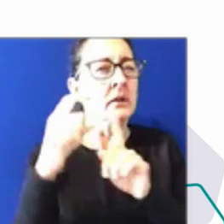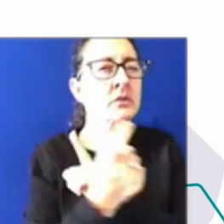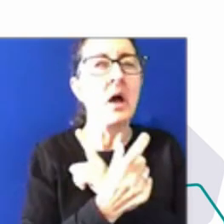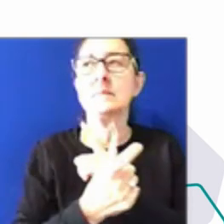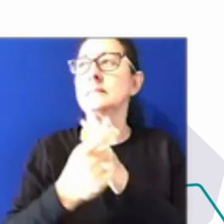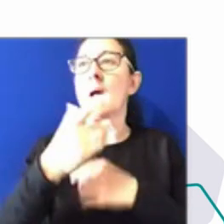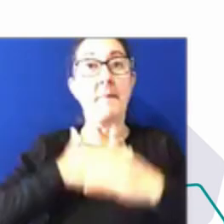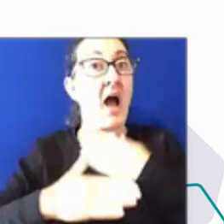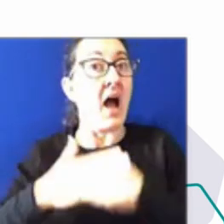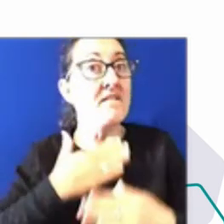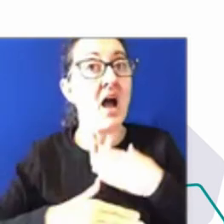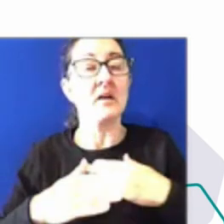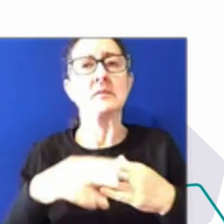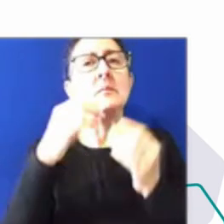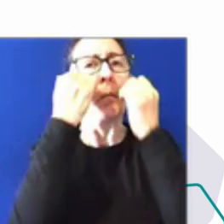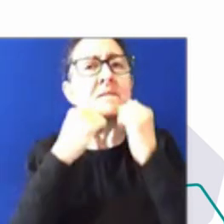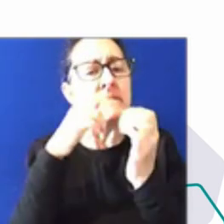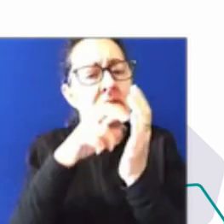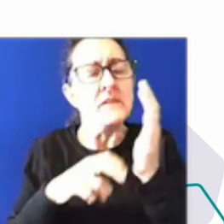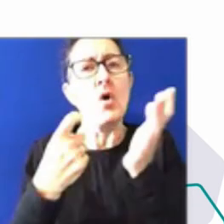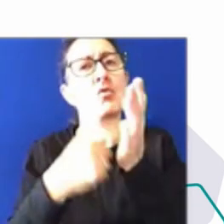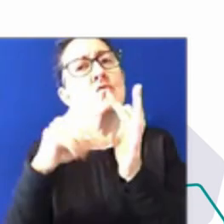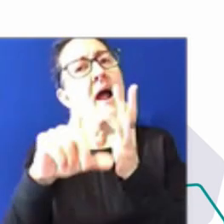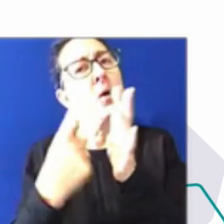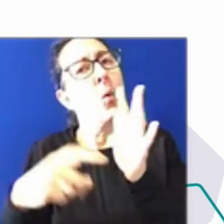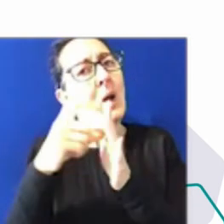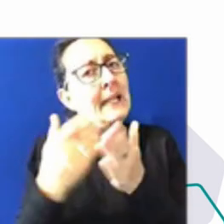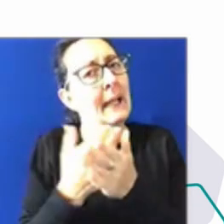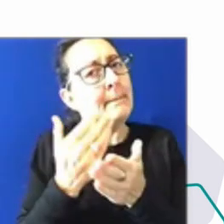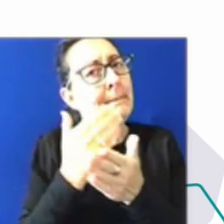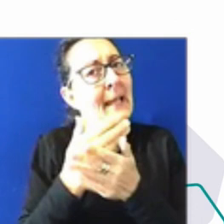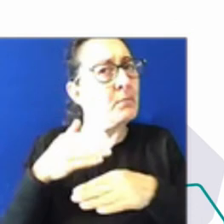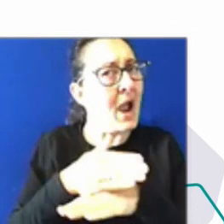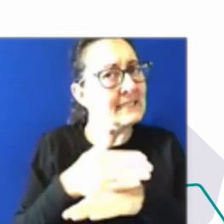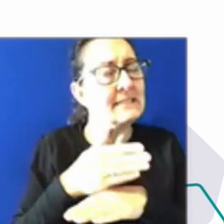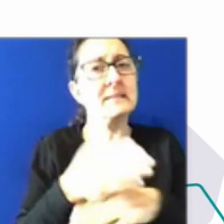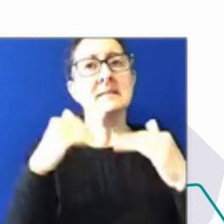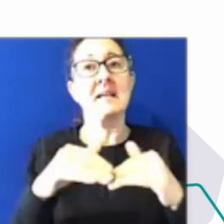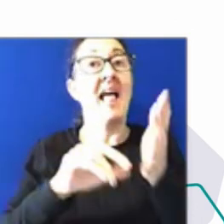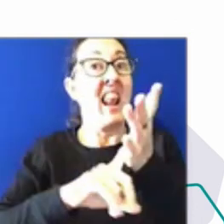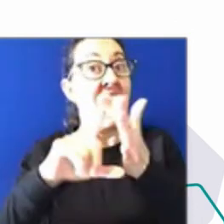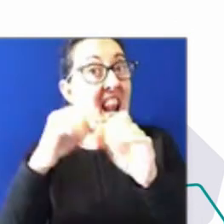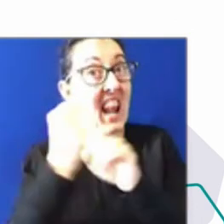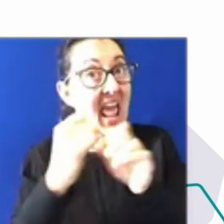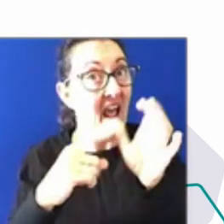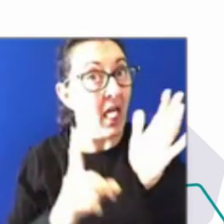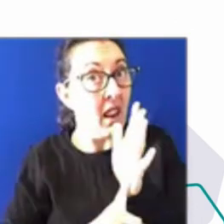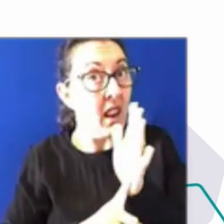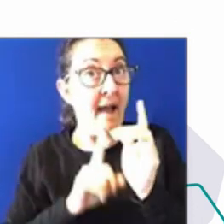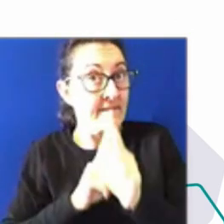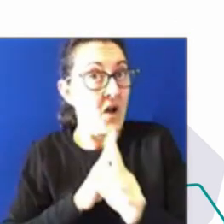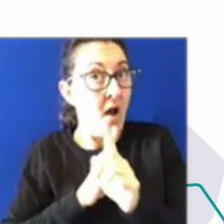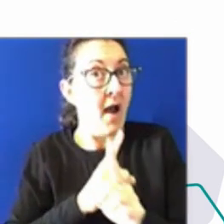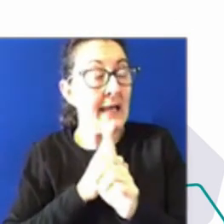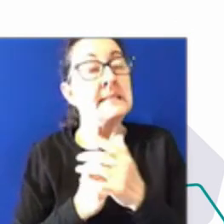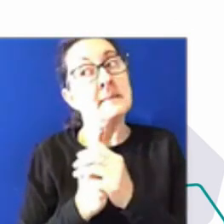around record keeping practices, around legal advice. So there's no doubt that,